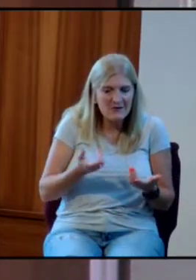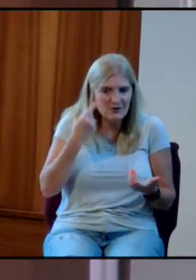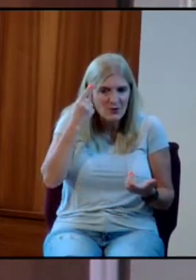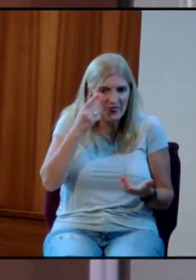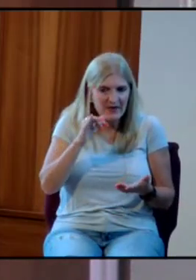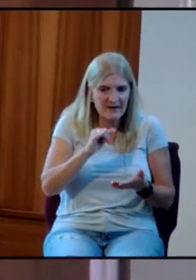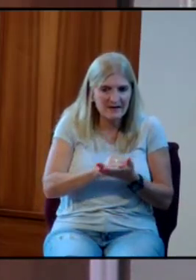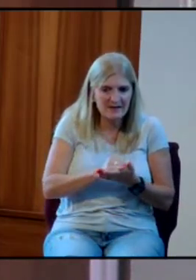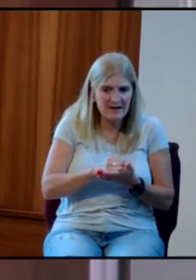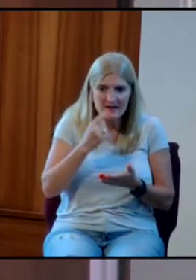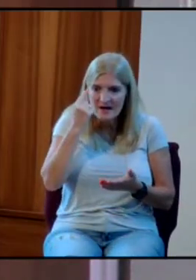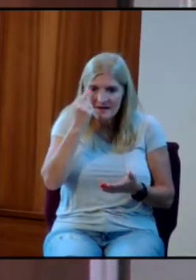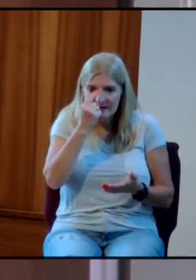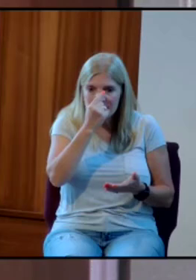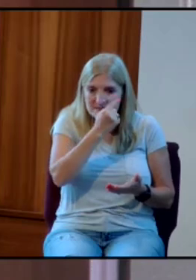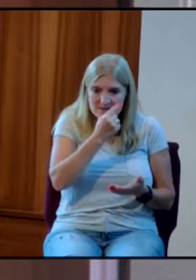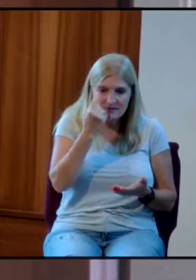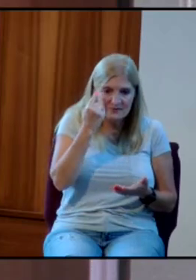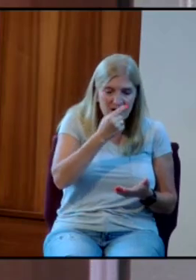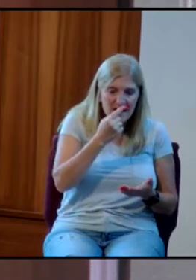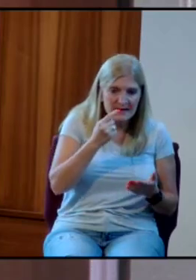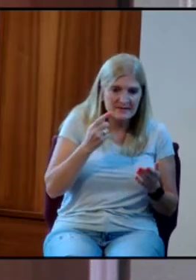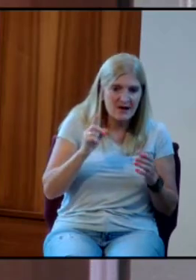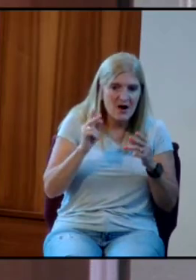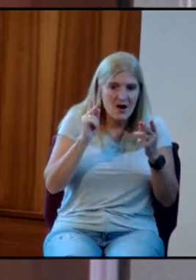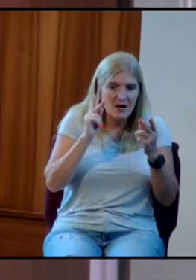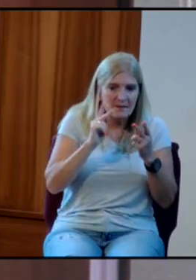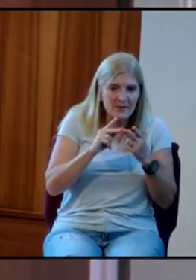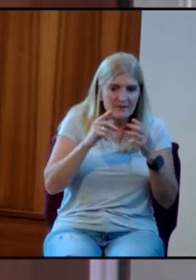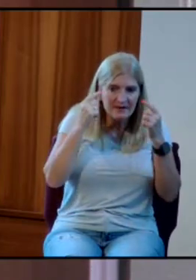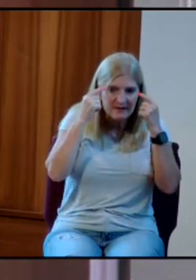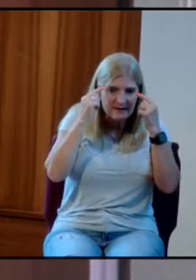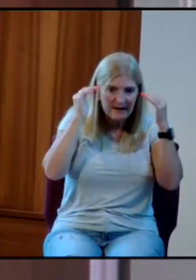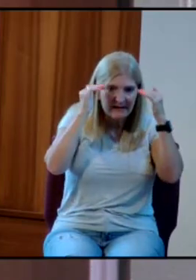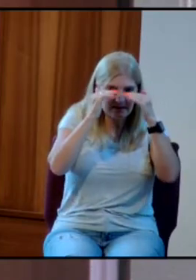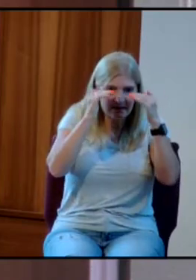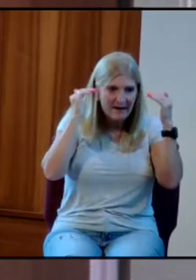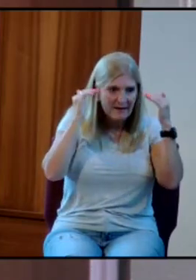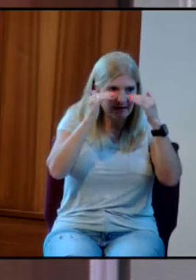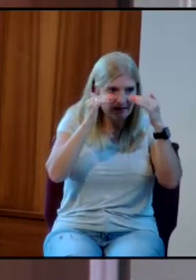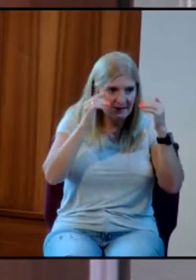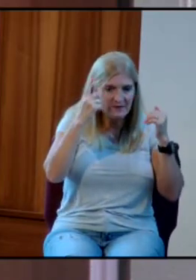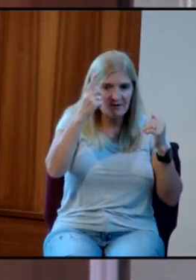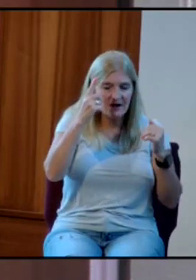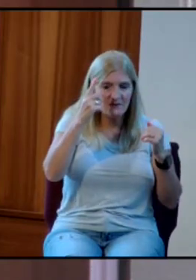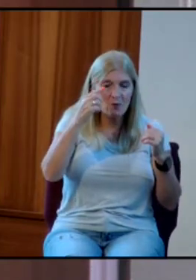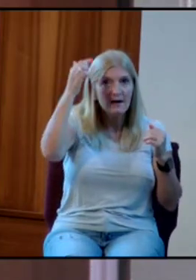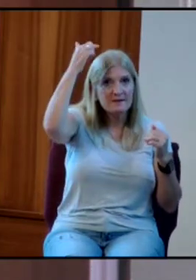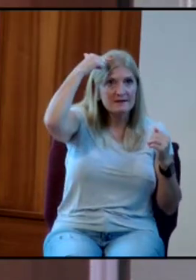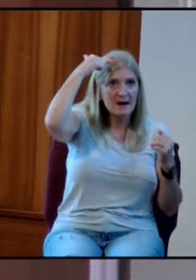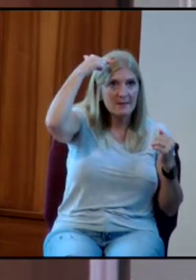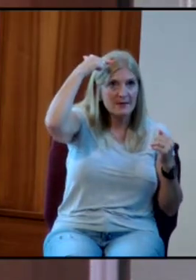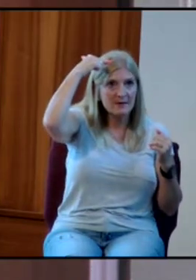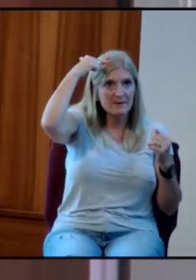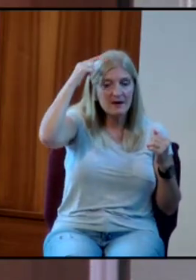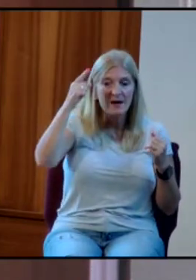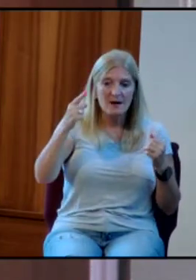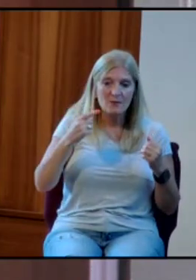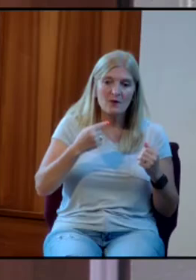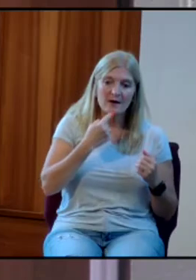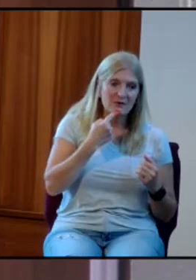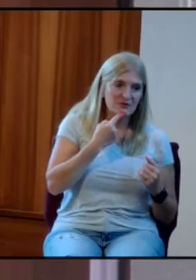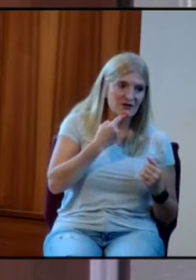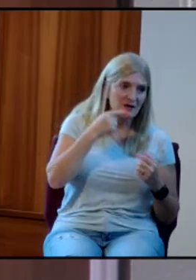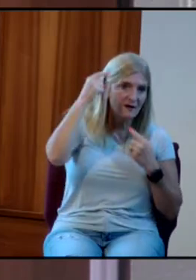They are exactly next to each other on your face. You don't have one on the top of your head and one on your chin.